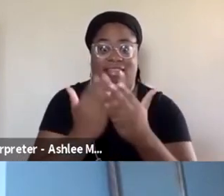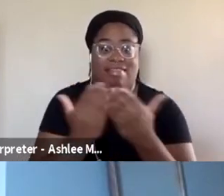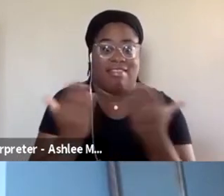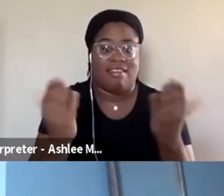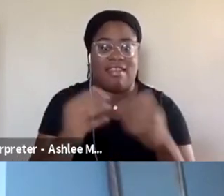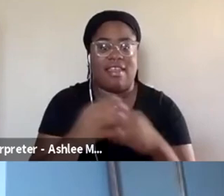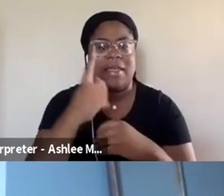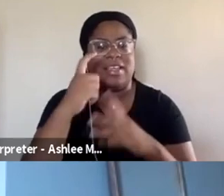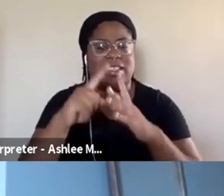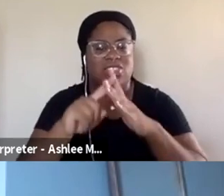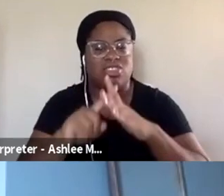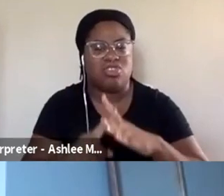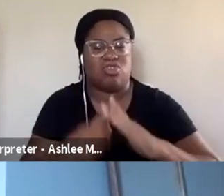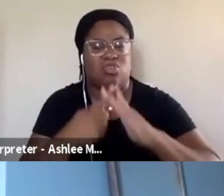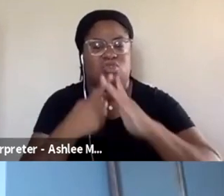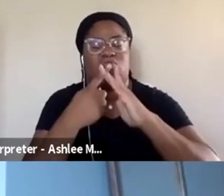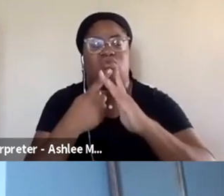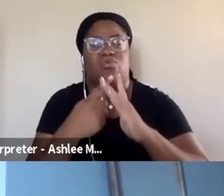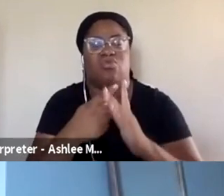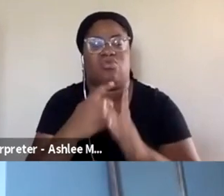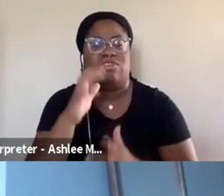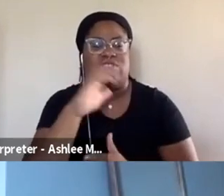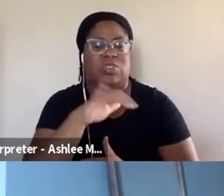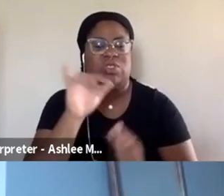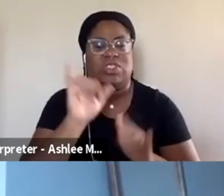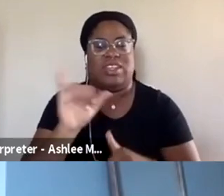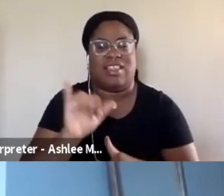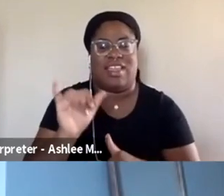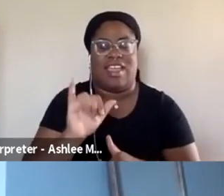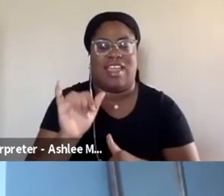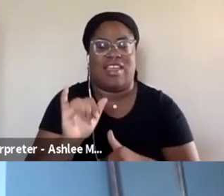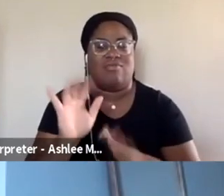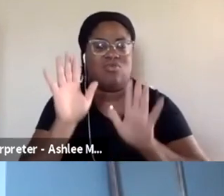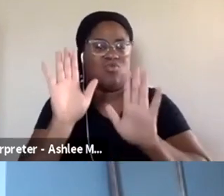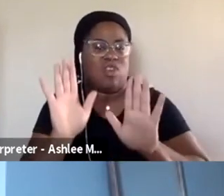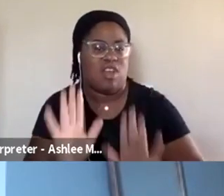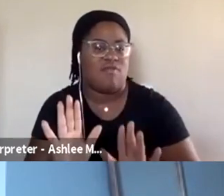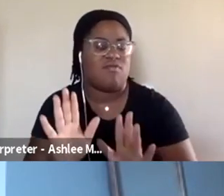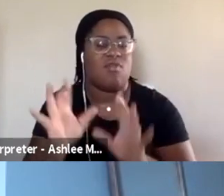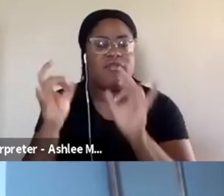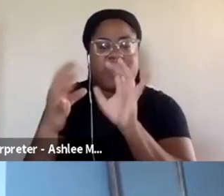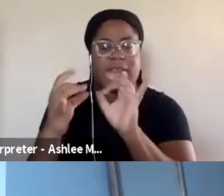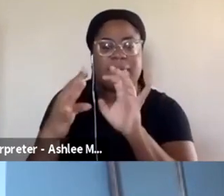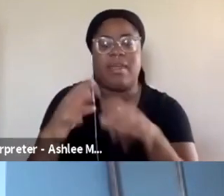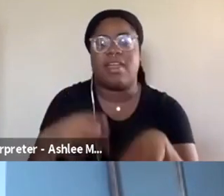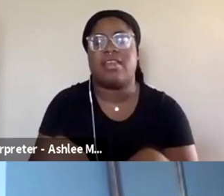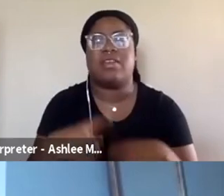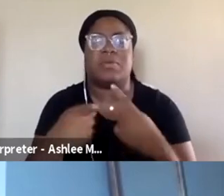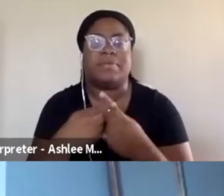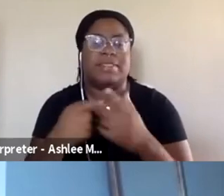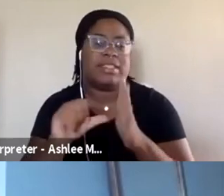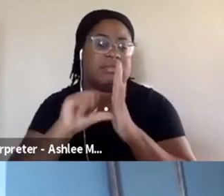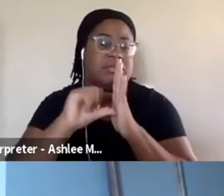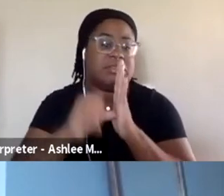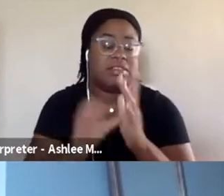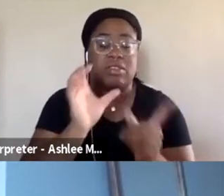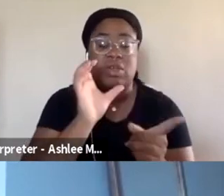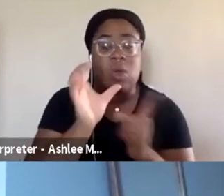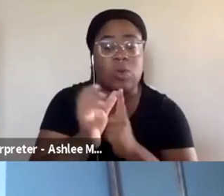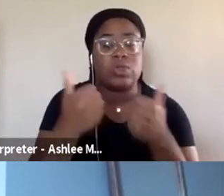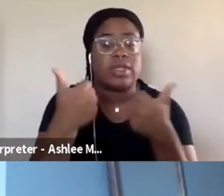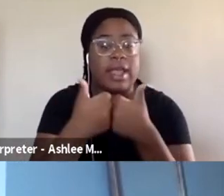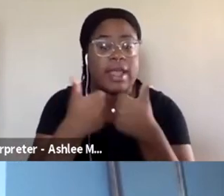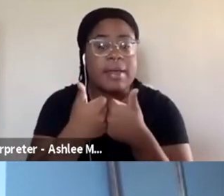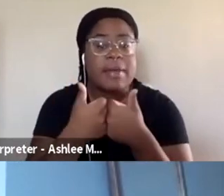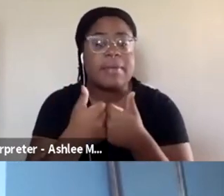started this like strange kind of wonderful feedback loop where, um, it amplifies the culture on video games, but